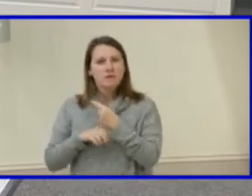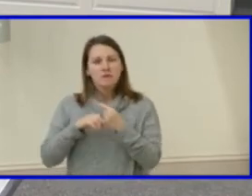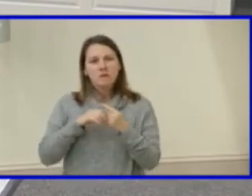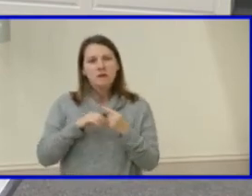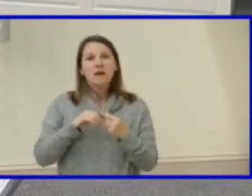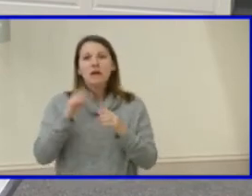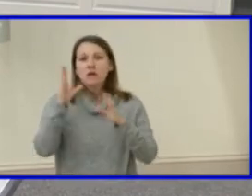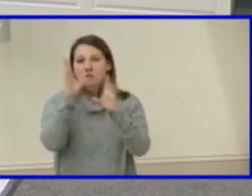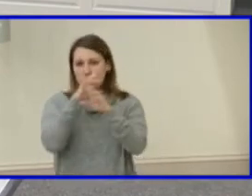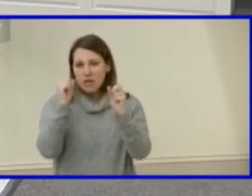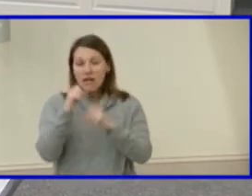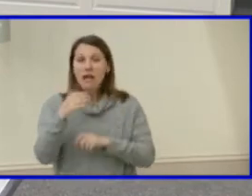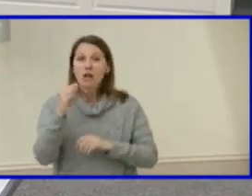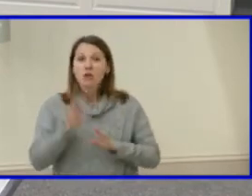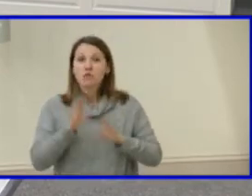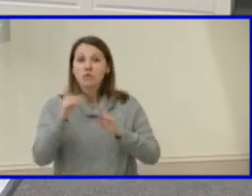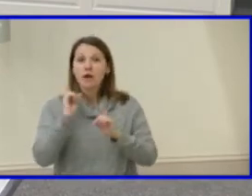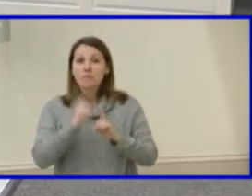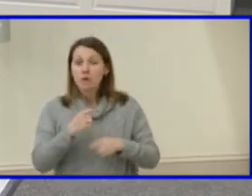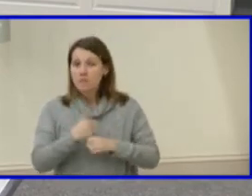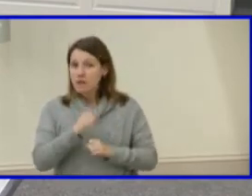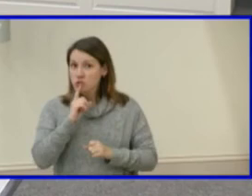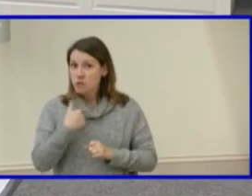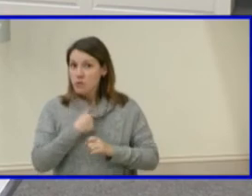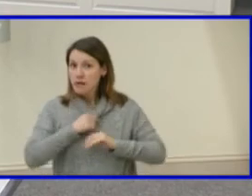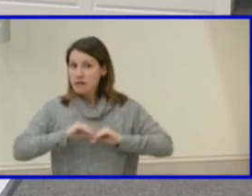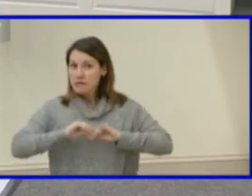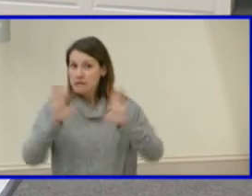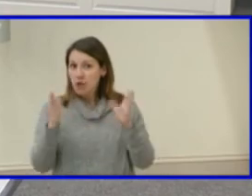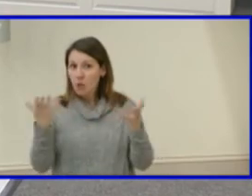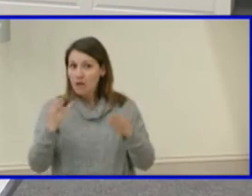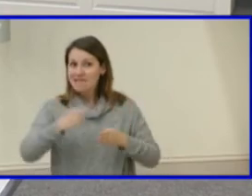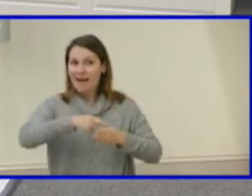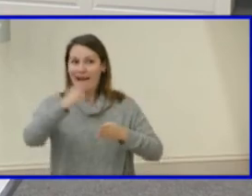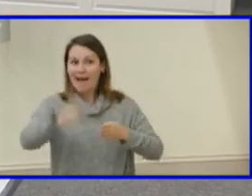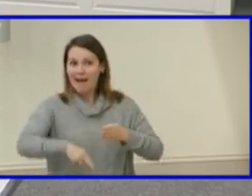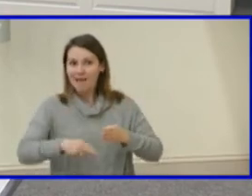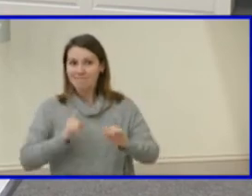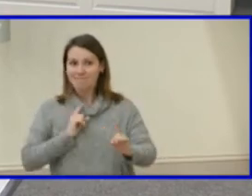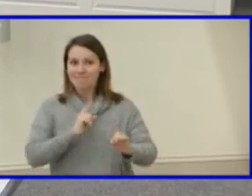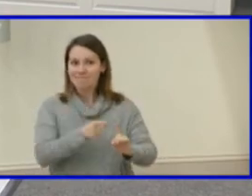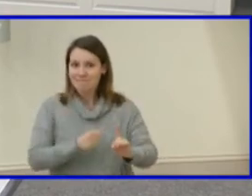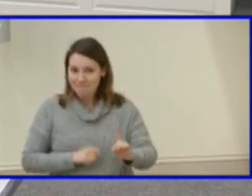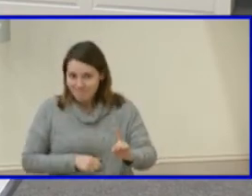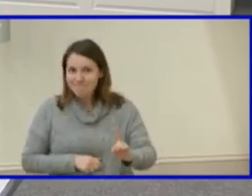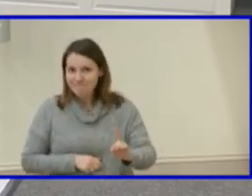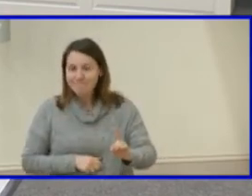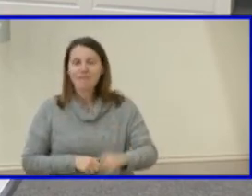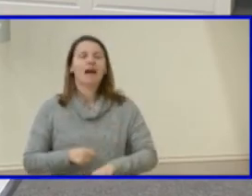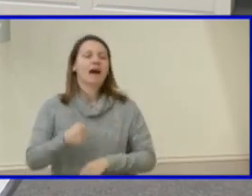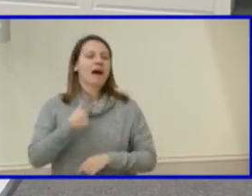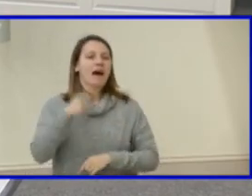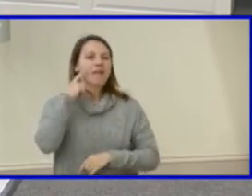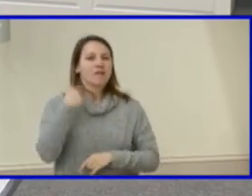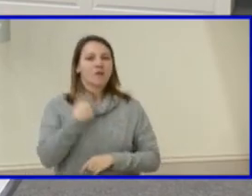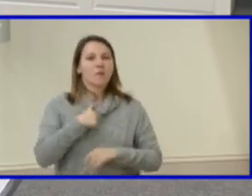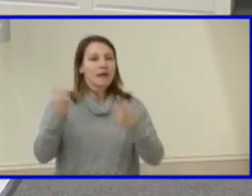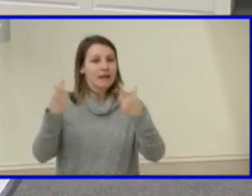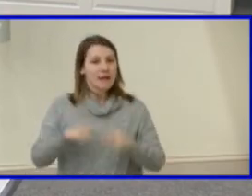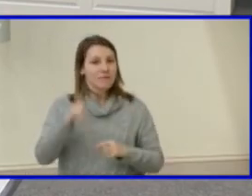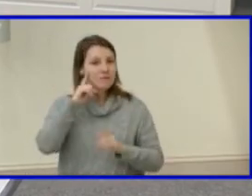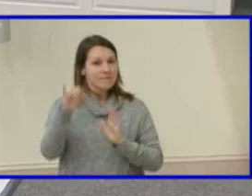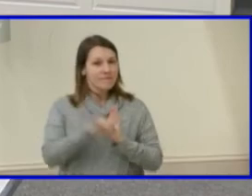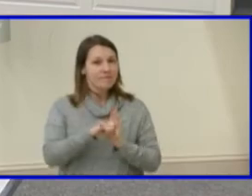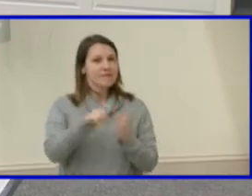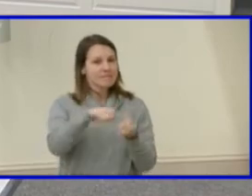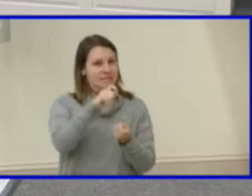great point related to making sure we're very clear on what is the outcome we're driving for. And I think, you know, while we haven't identified specific